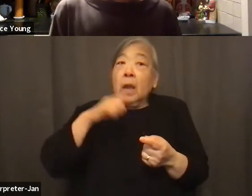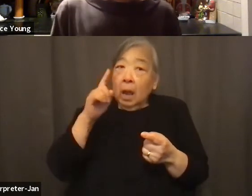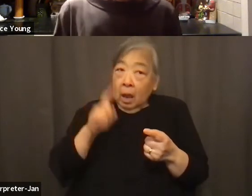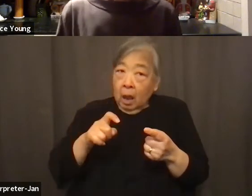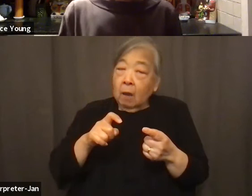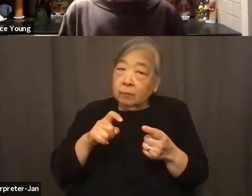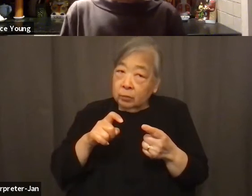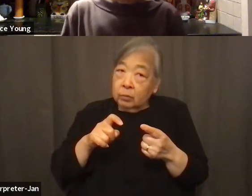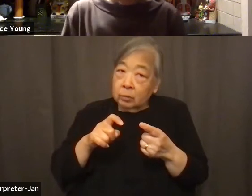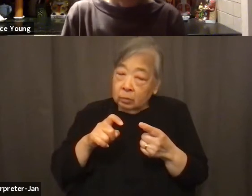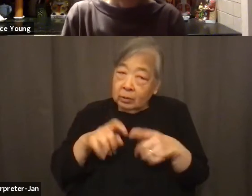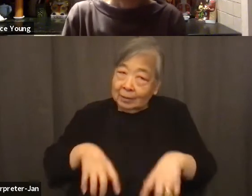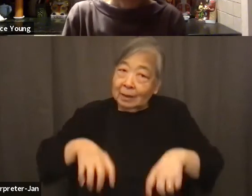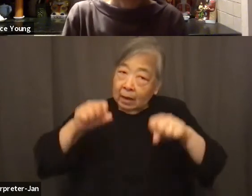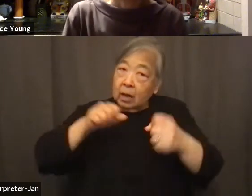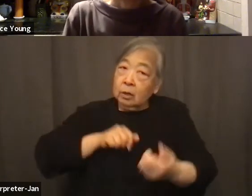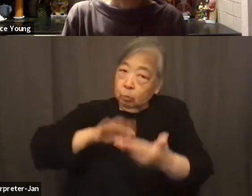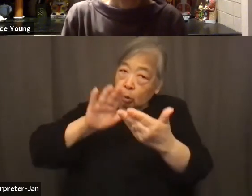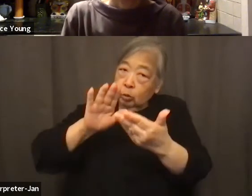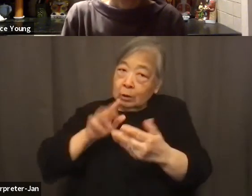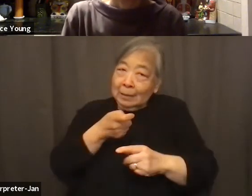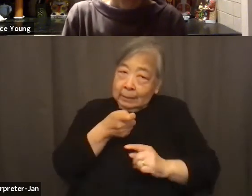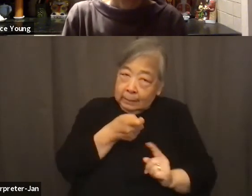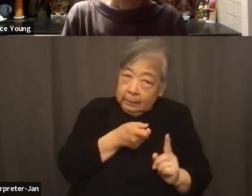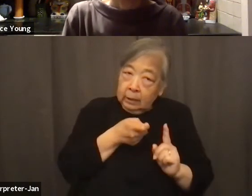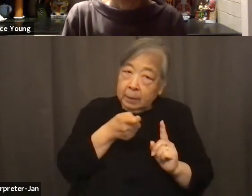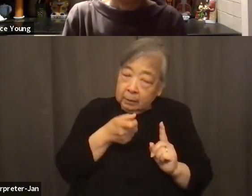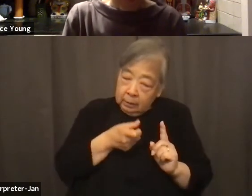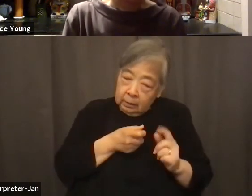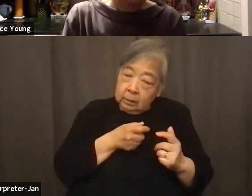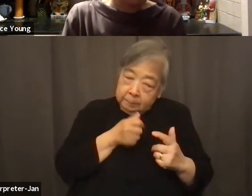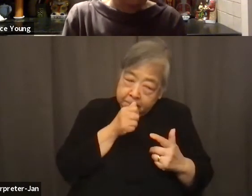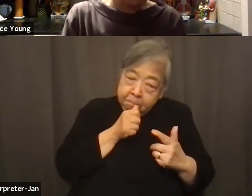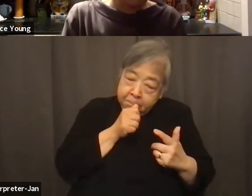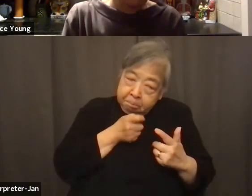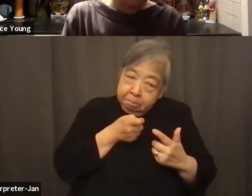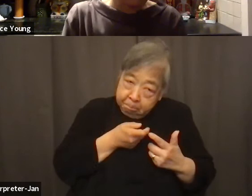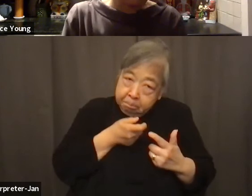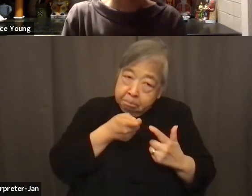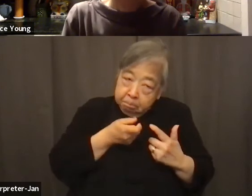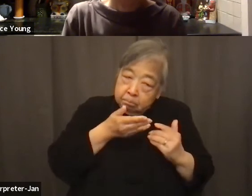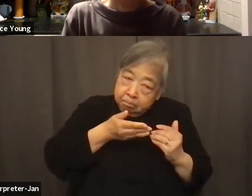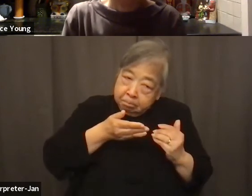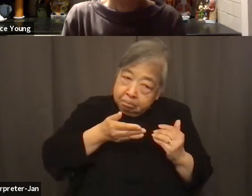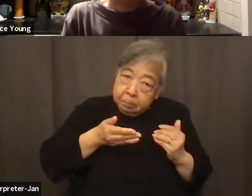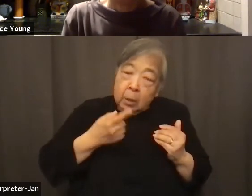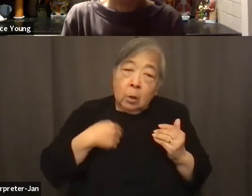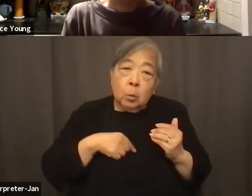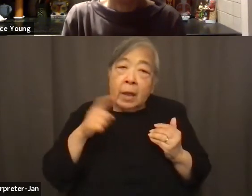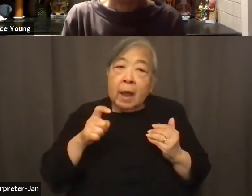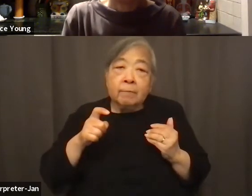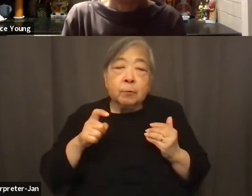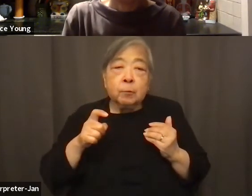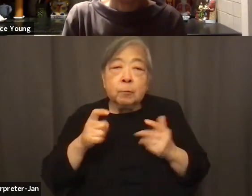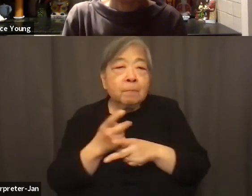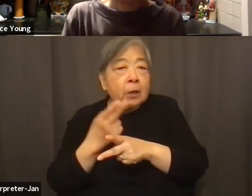base camp approach. Little by little, we need to figure out a way to go. We intend to take to the